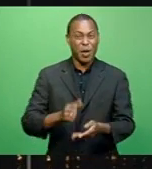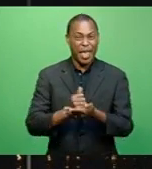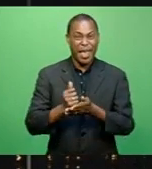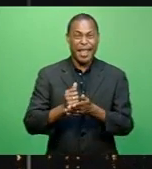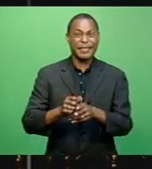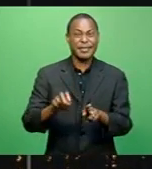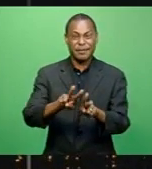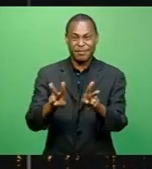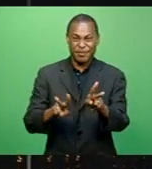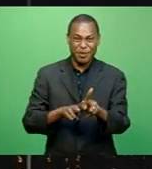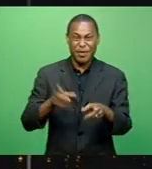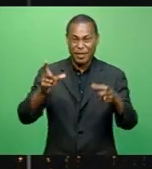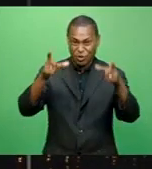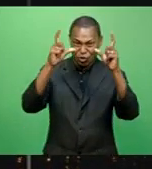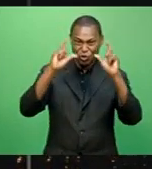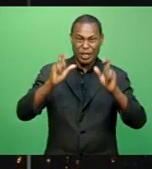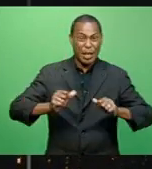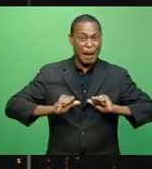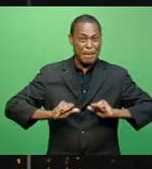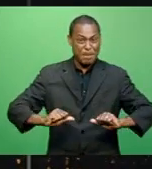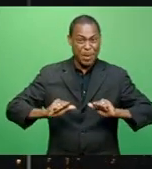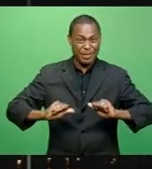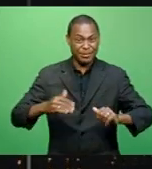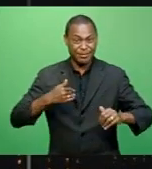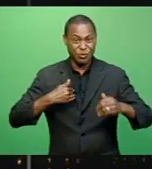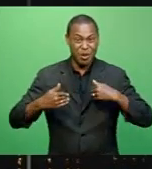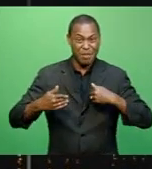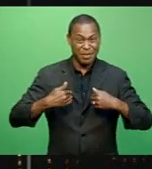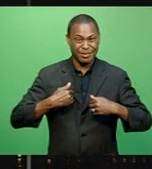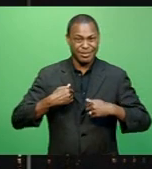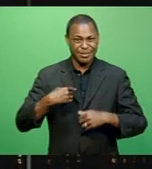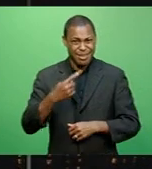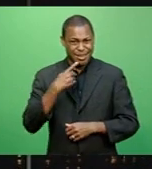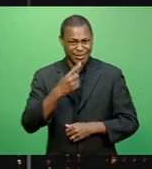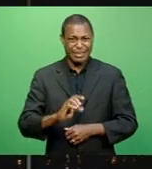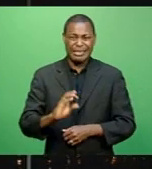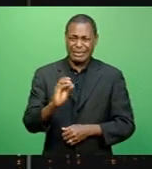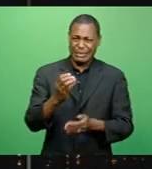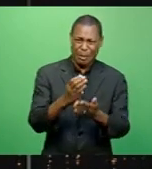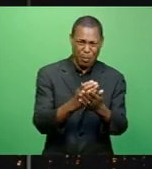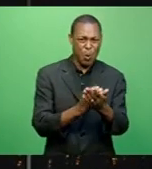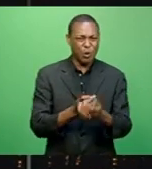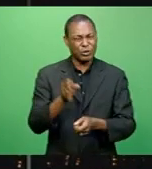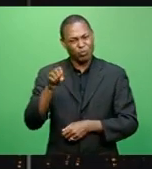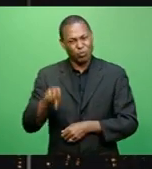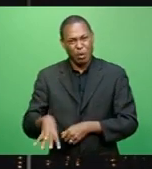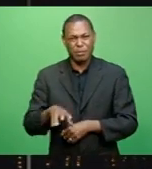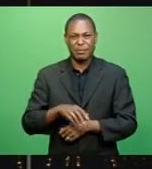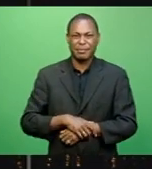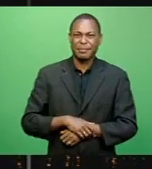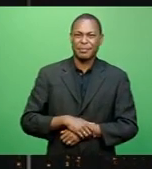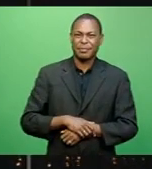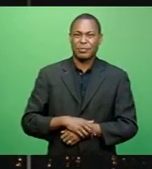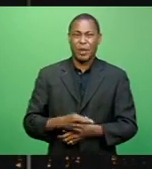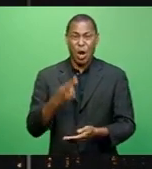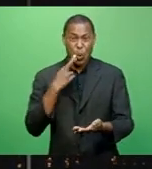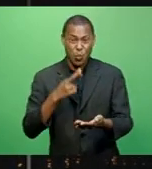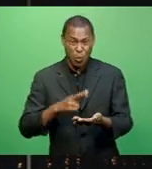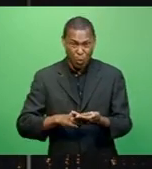and President of the University, Dr. Julio Paunga, indicated some courses may be dropped. Apanisa Wangairandovu